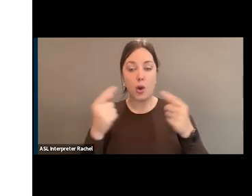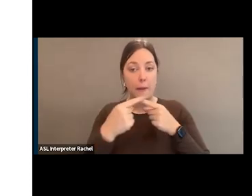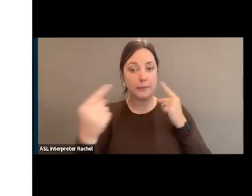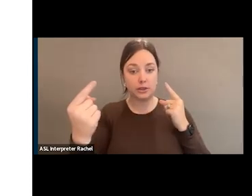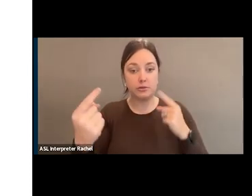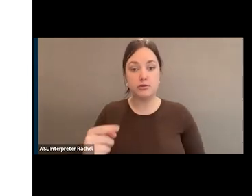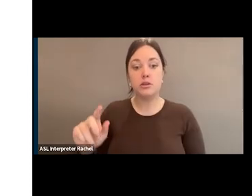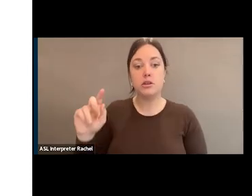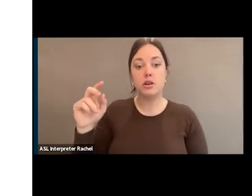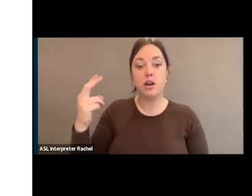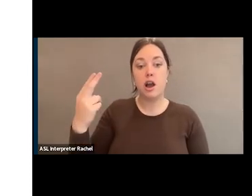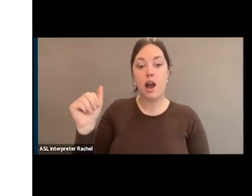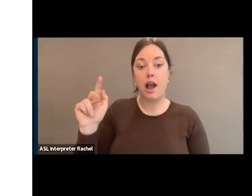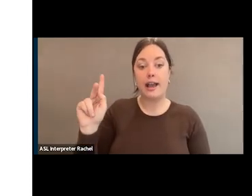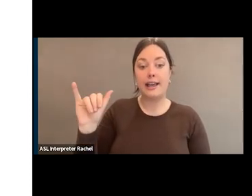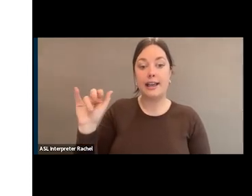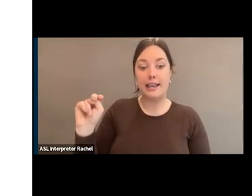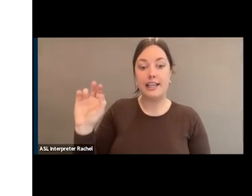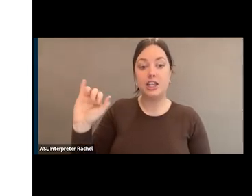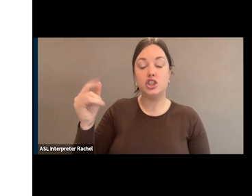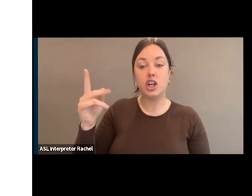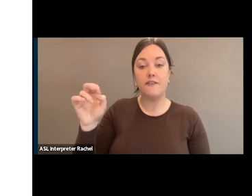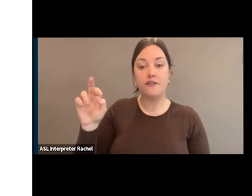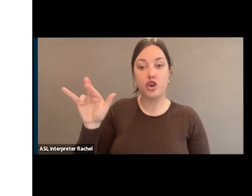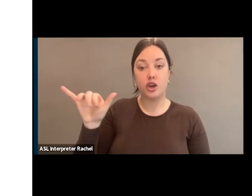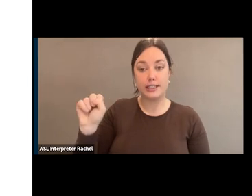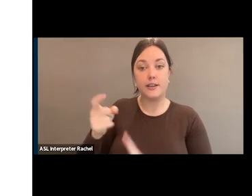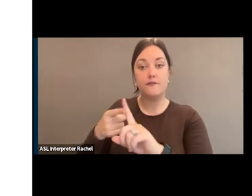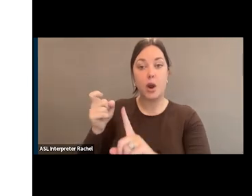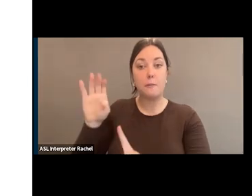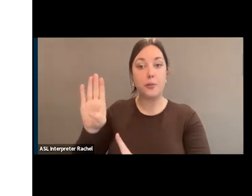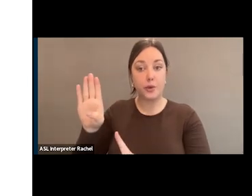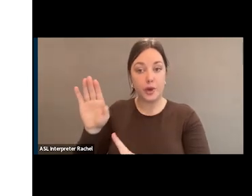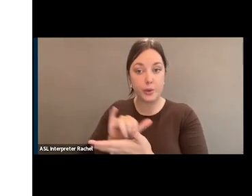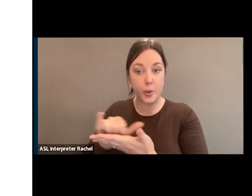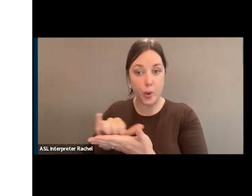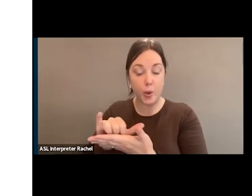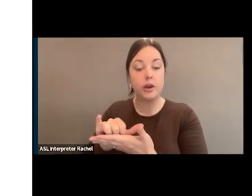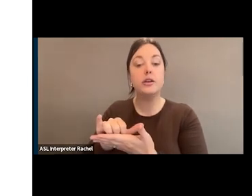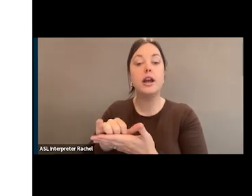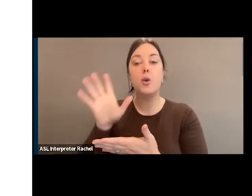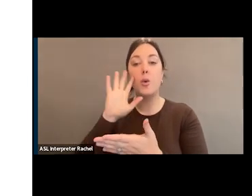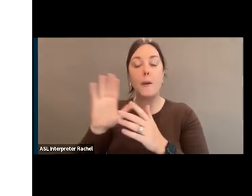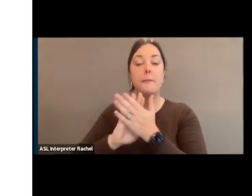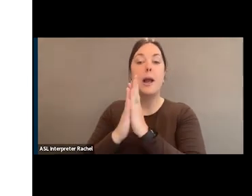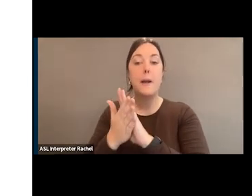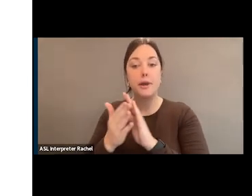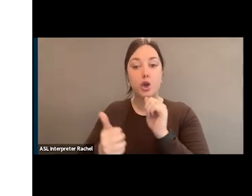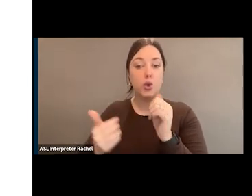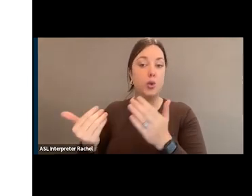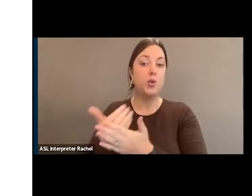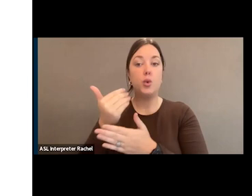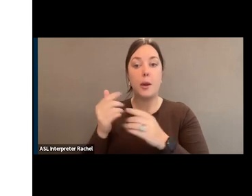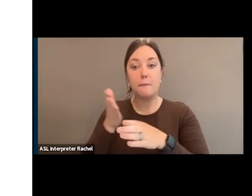of Brooklyn, New York is going to become the new majority leader. If the Democrats had won,